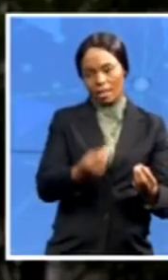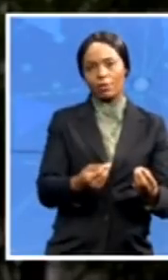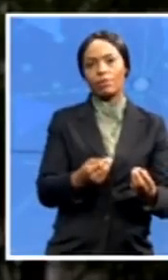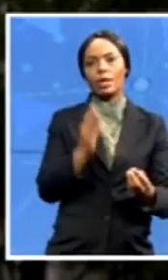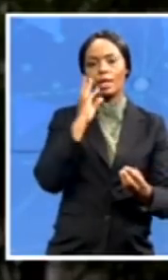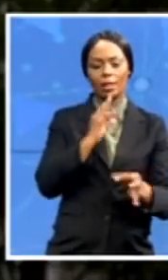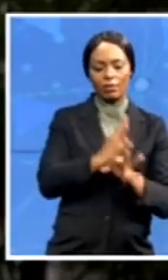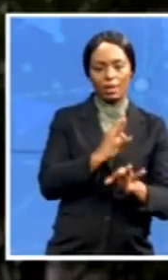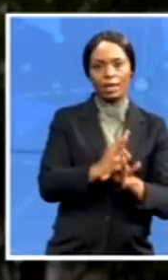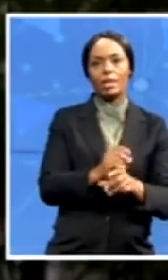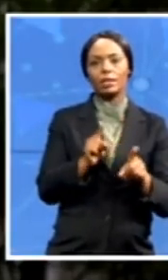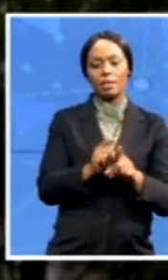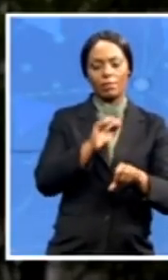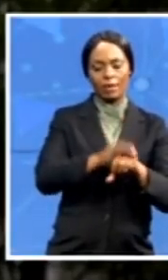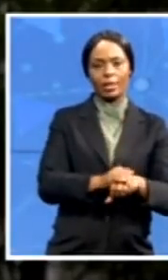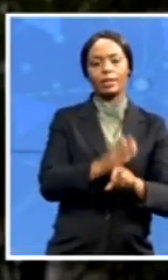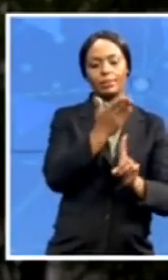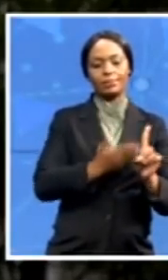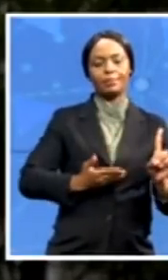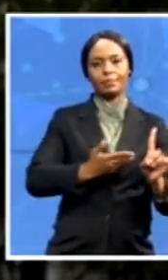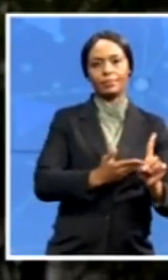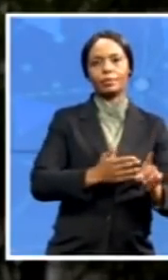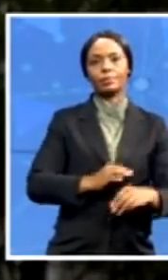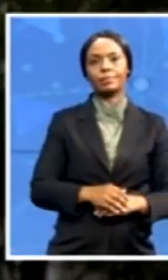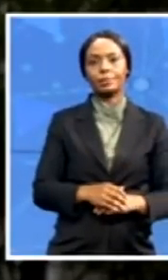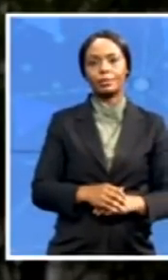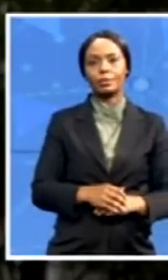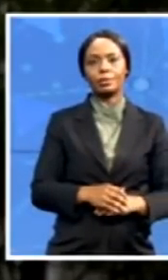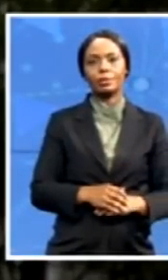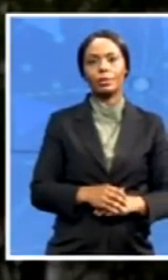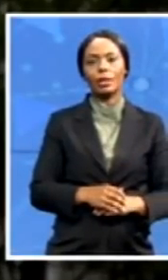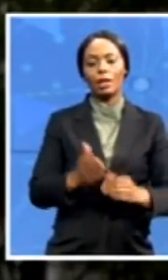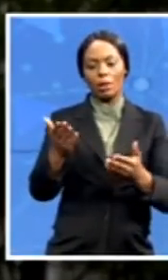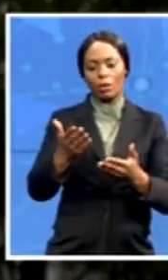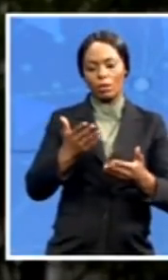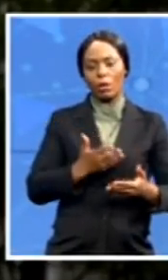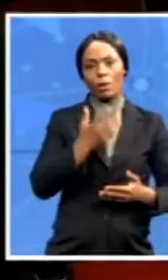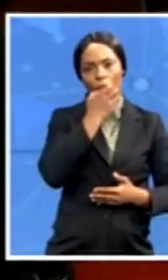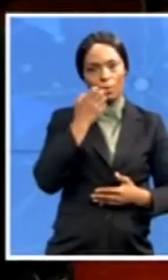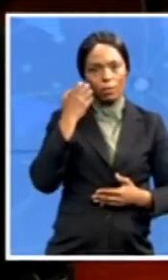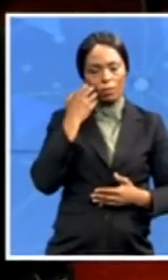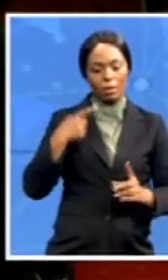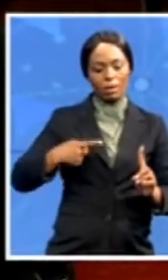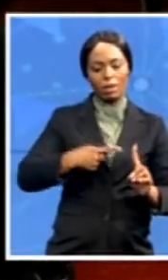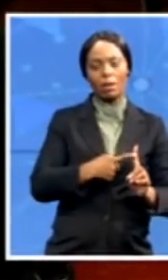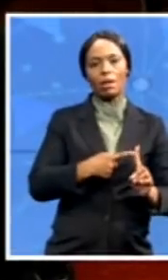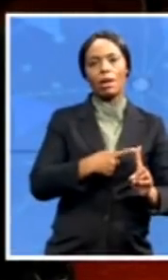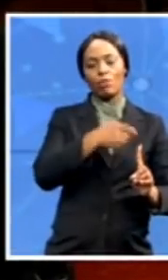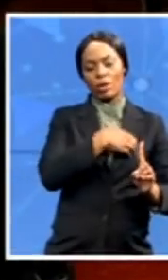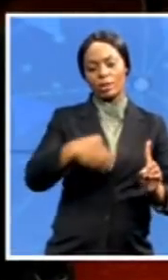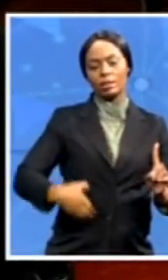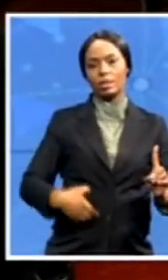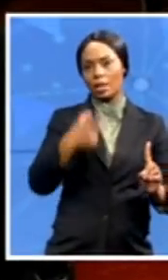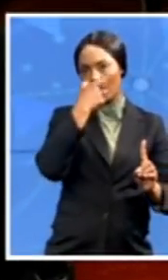A warm word of welcome to President Ramaphosa. We still need healing and